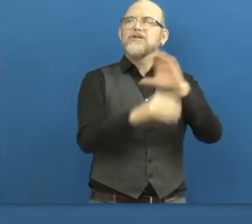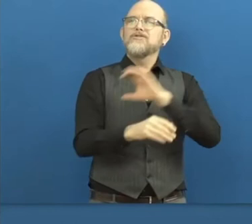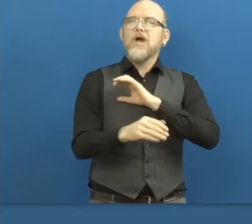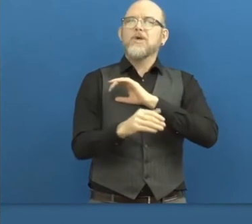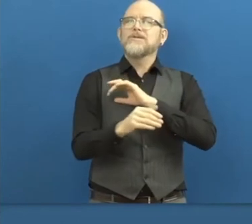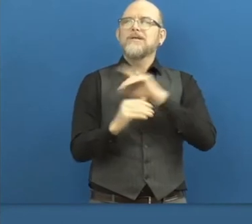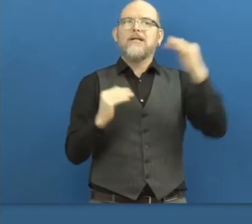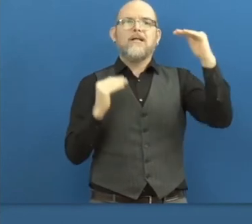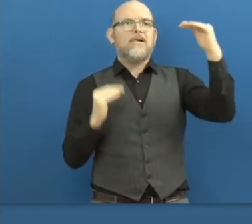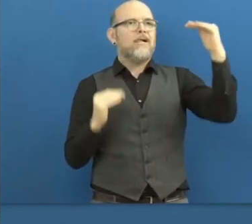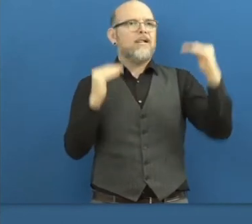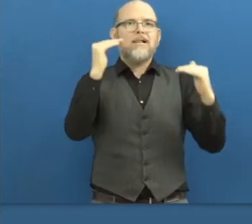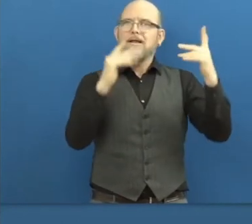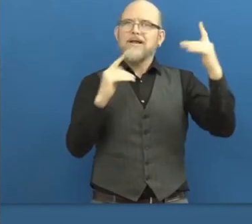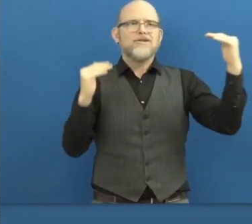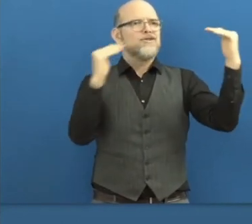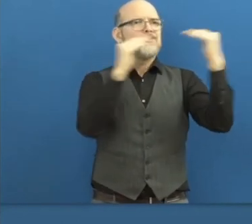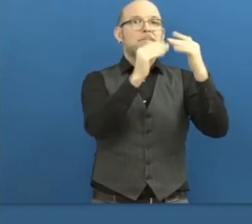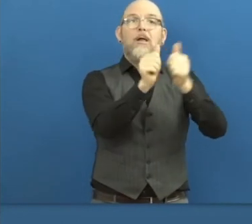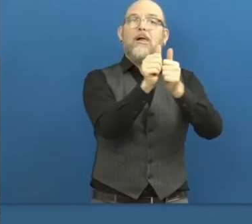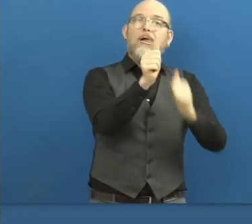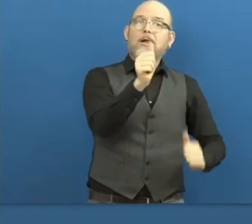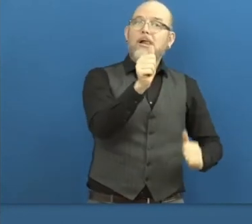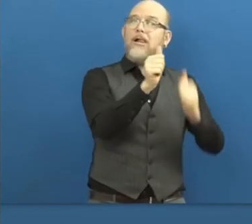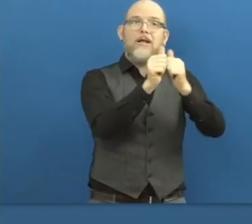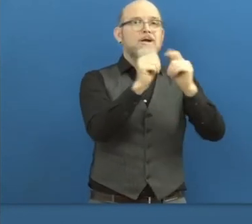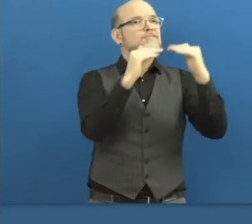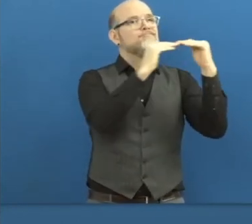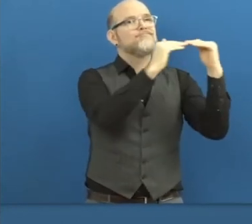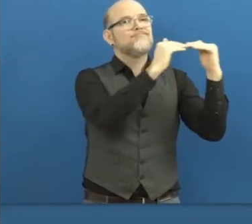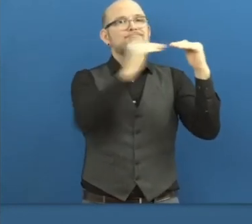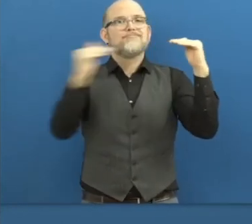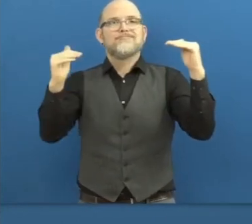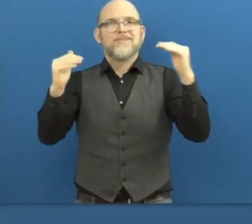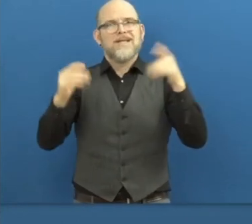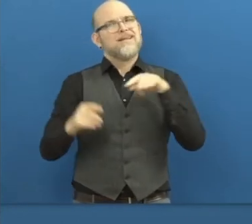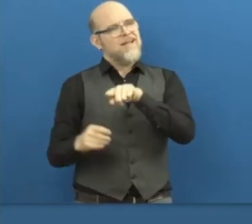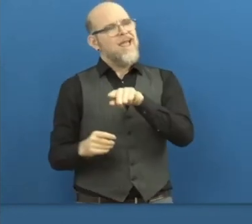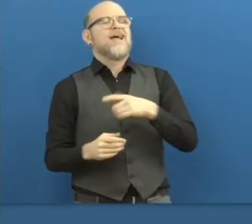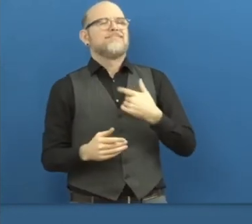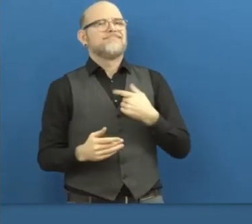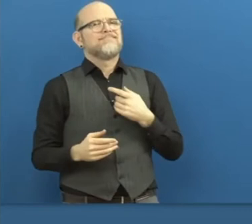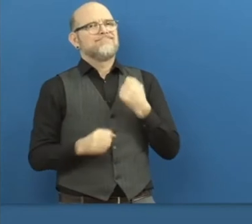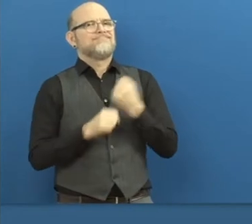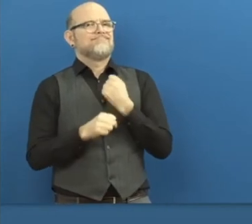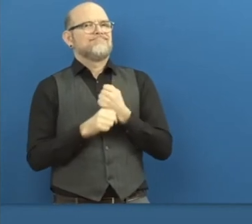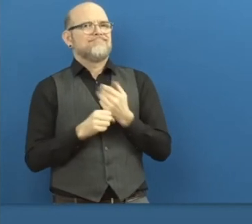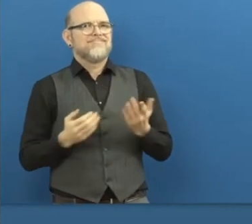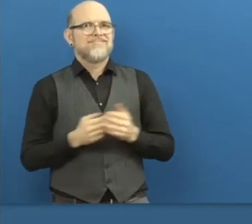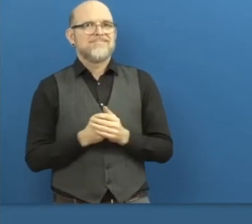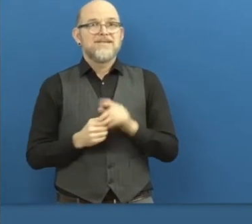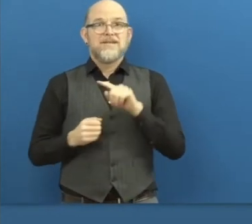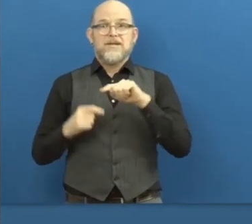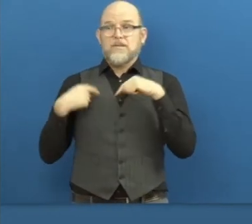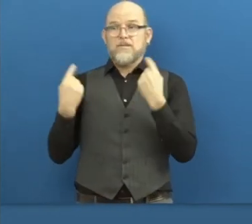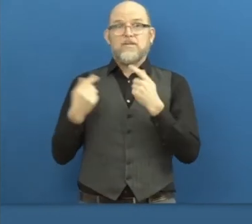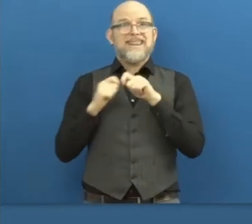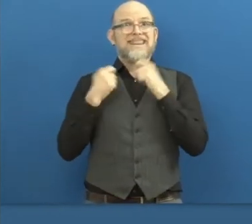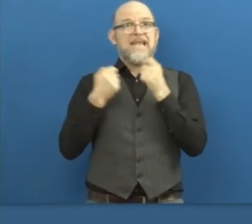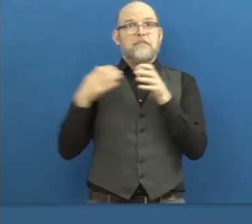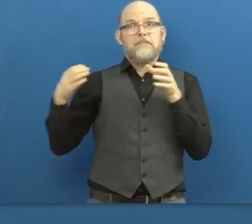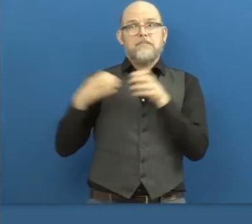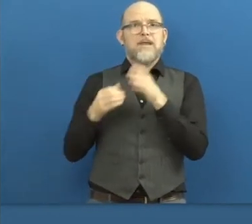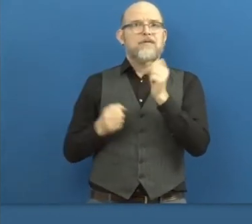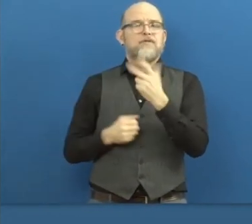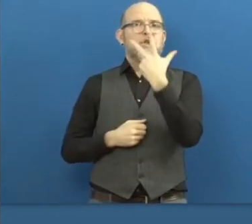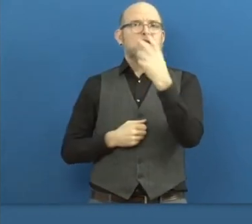no one is left behind just because of a disability or whatever other circumstance. Our team of